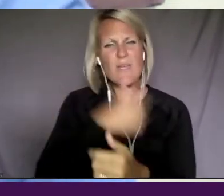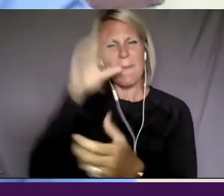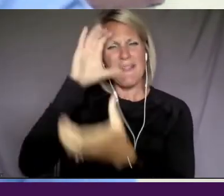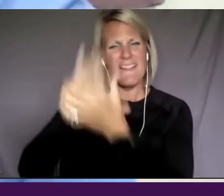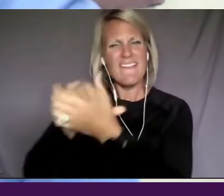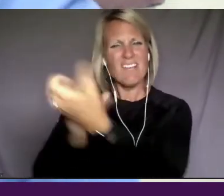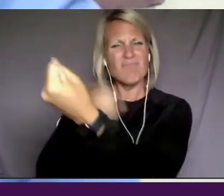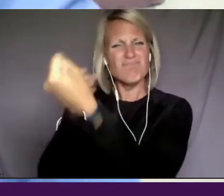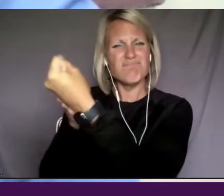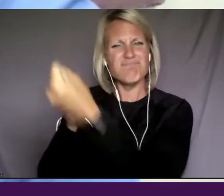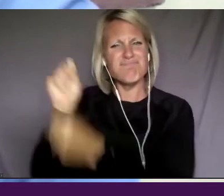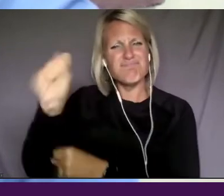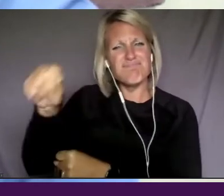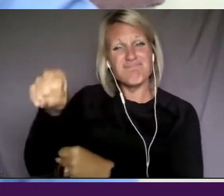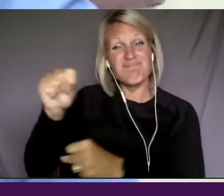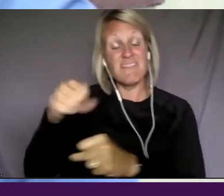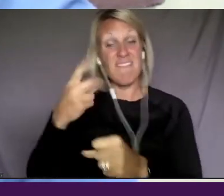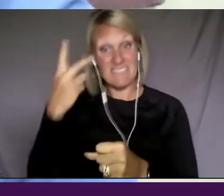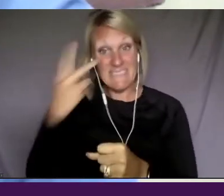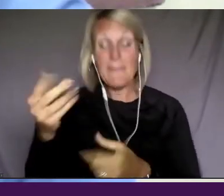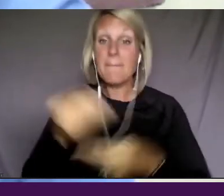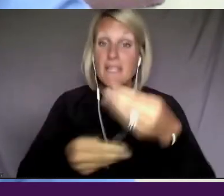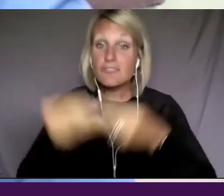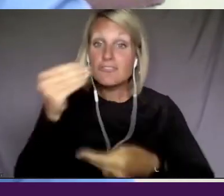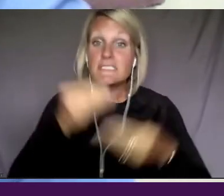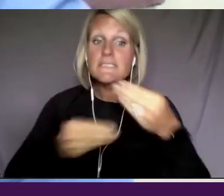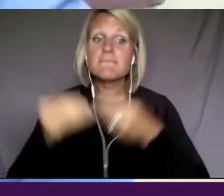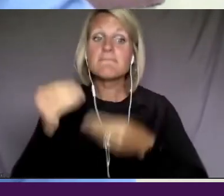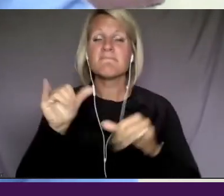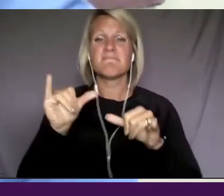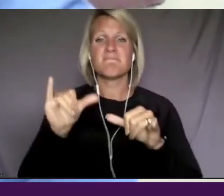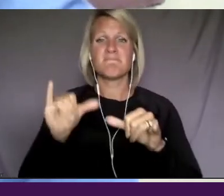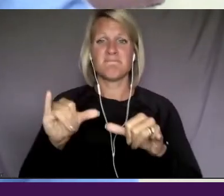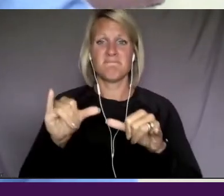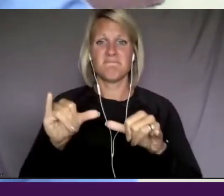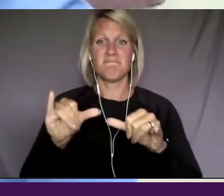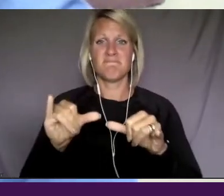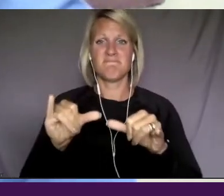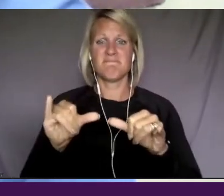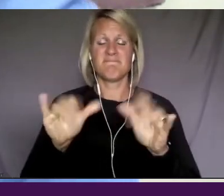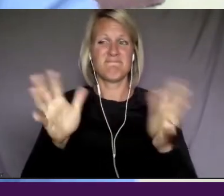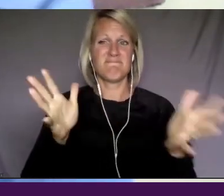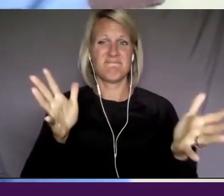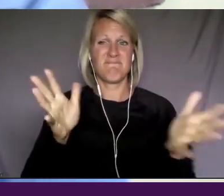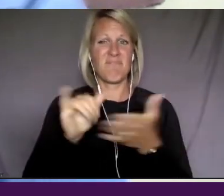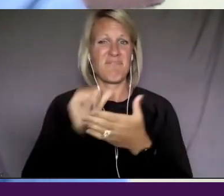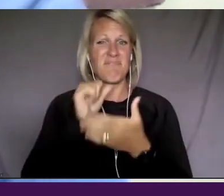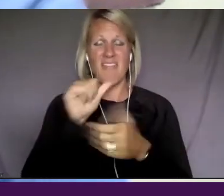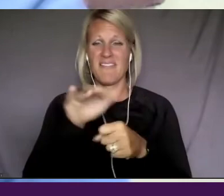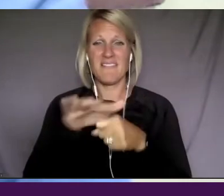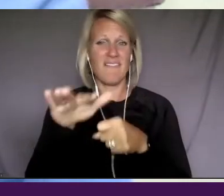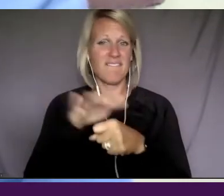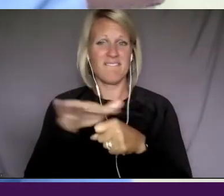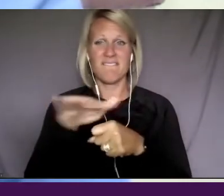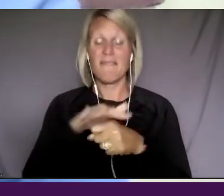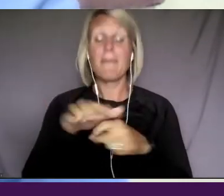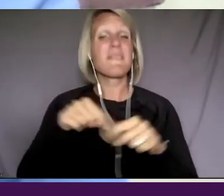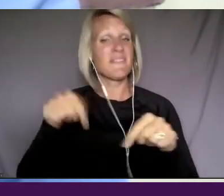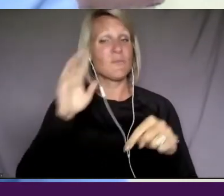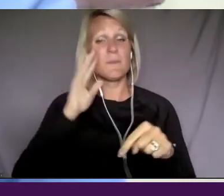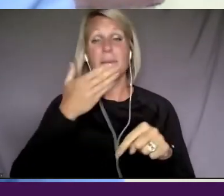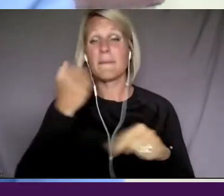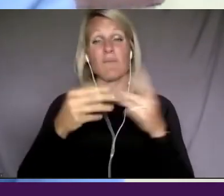and, and I've seen the budgets that I know what exists, but I think if we, this would be a better world if, uh,